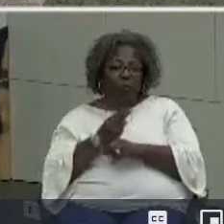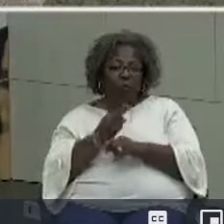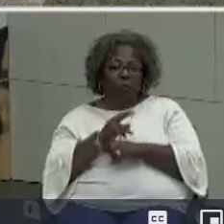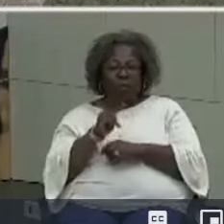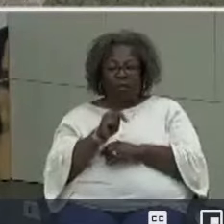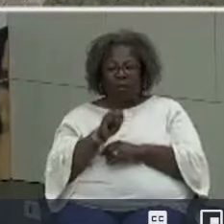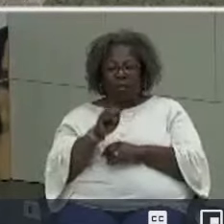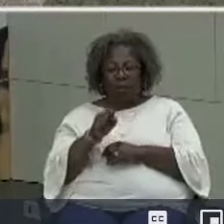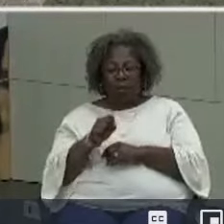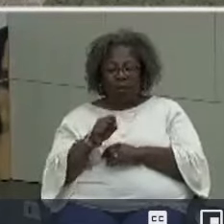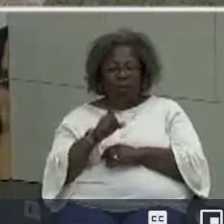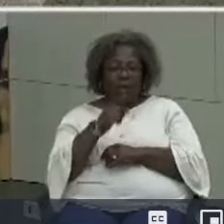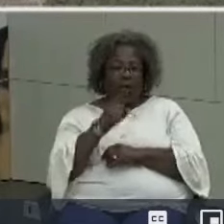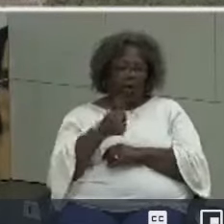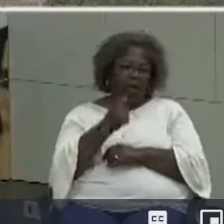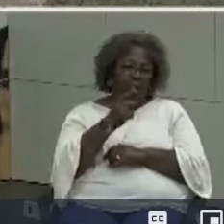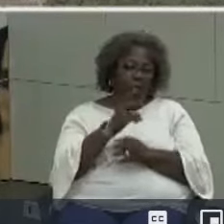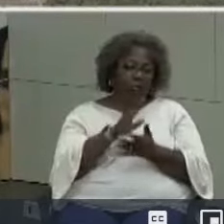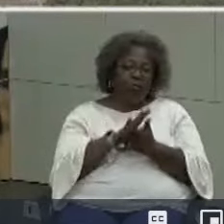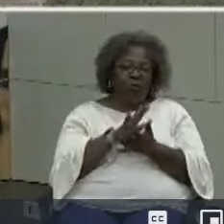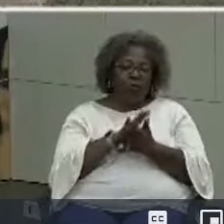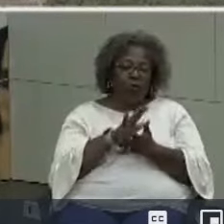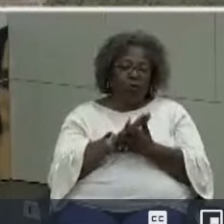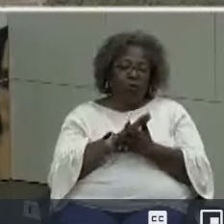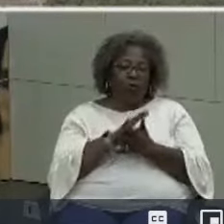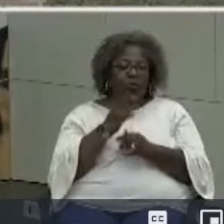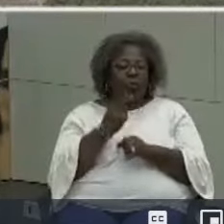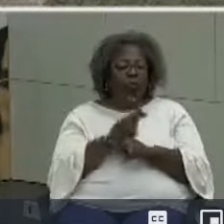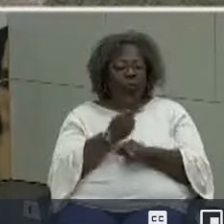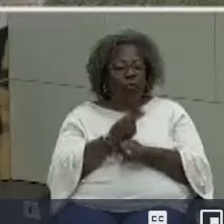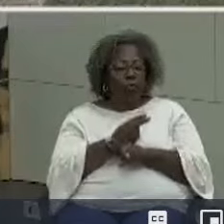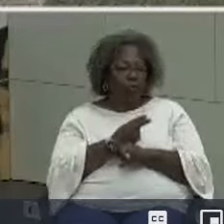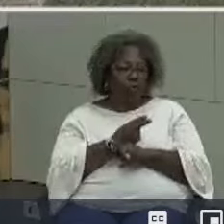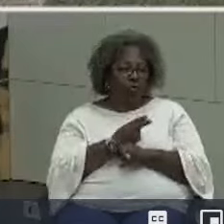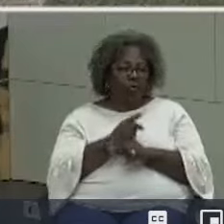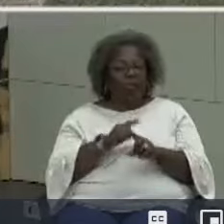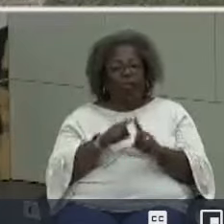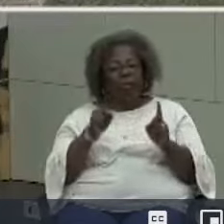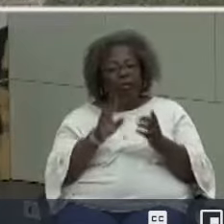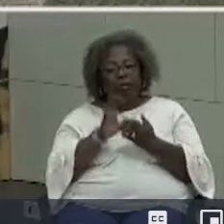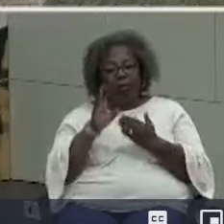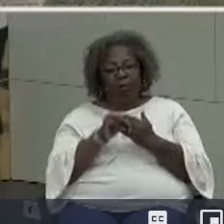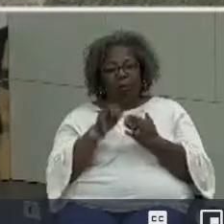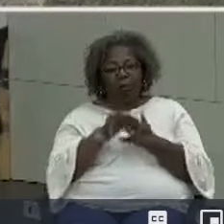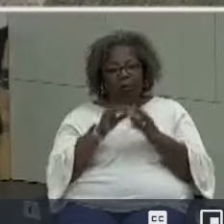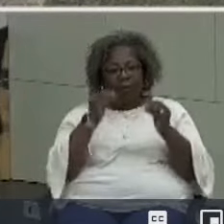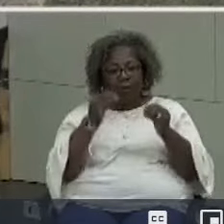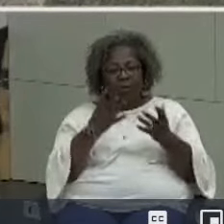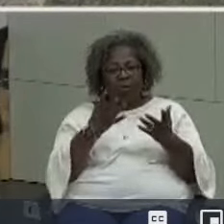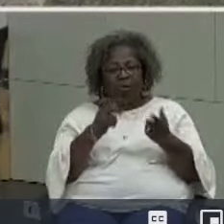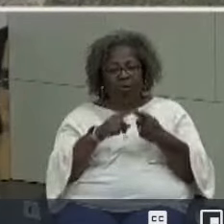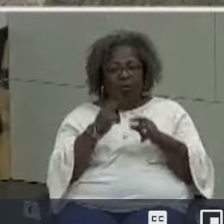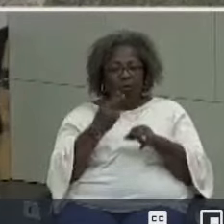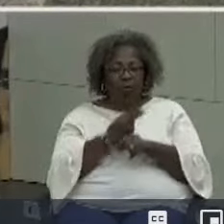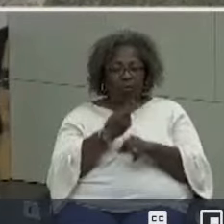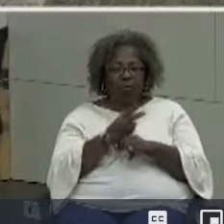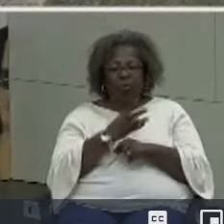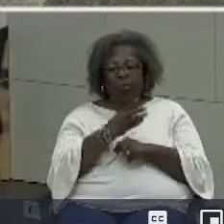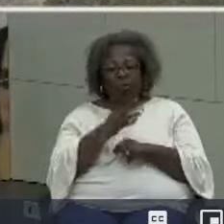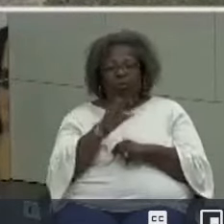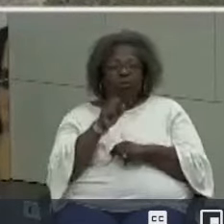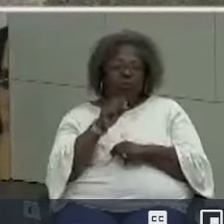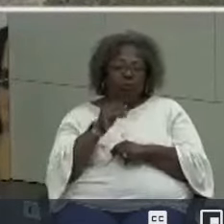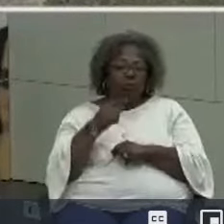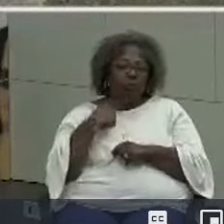NES curriculum the other half of summer school there are using different curriculum that the teacher wants to use and so